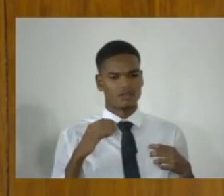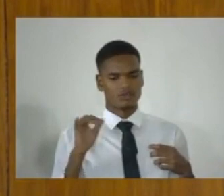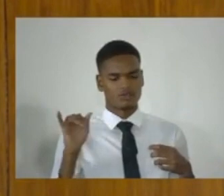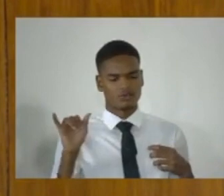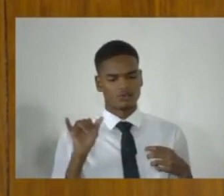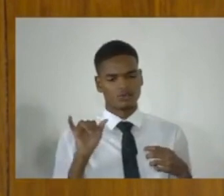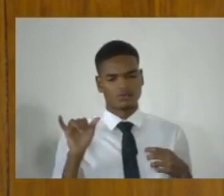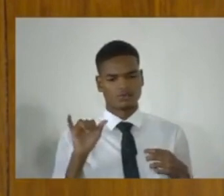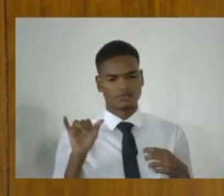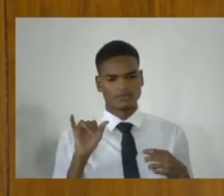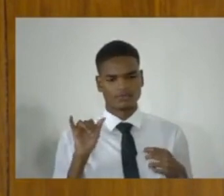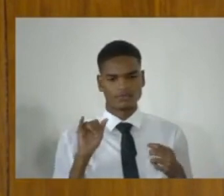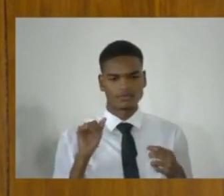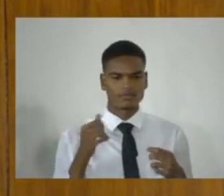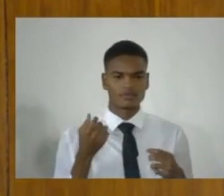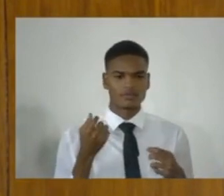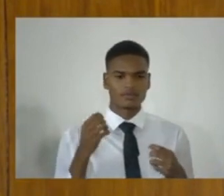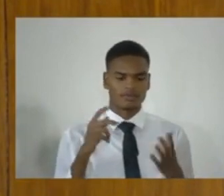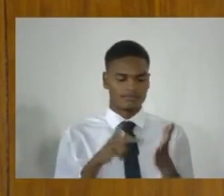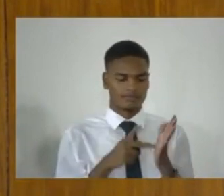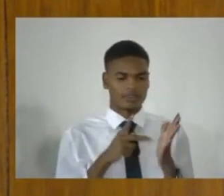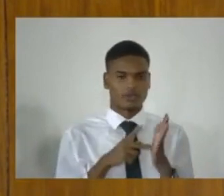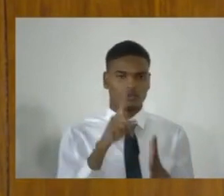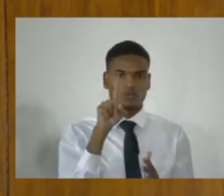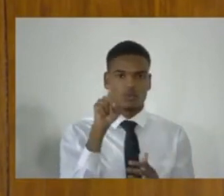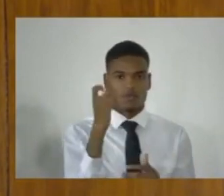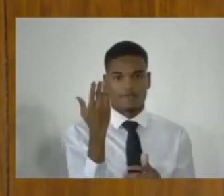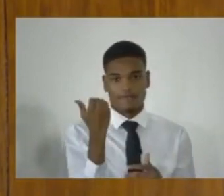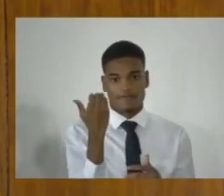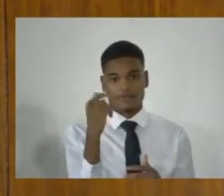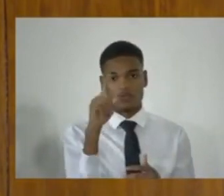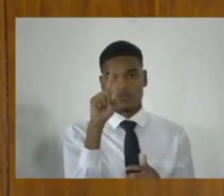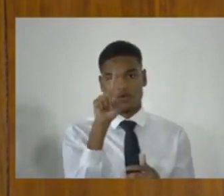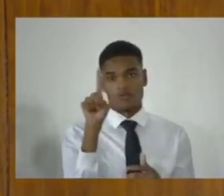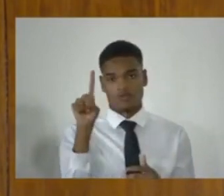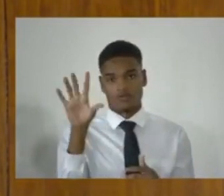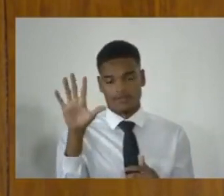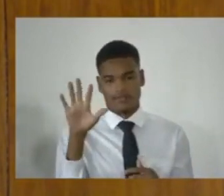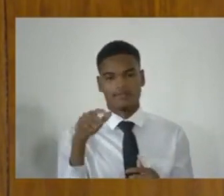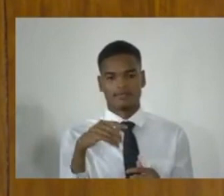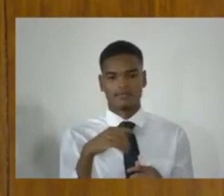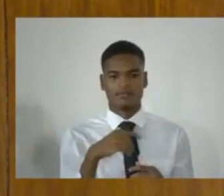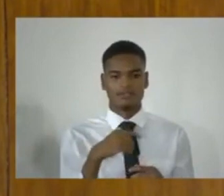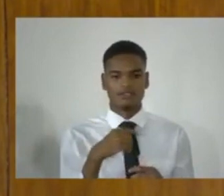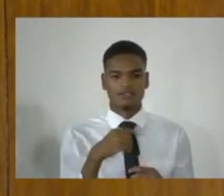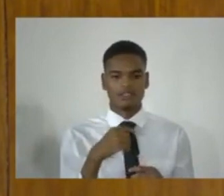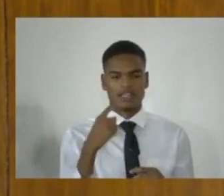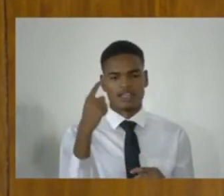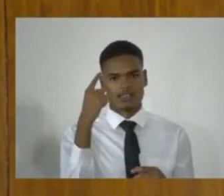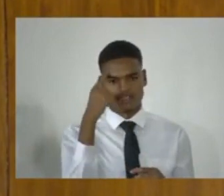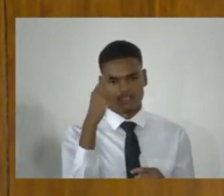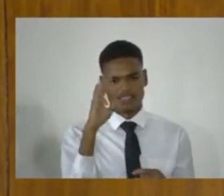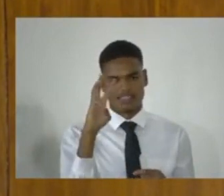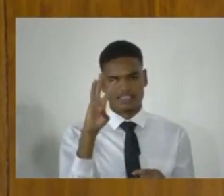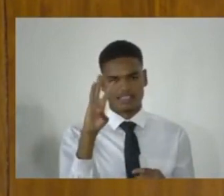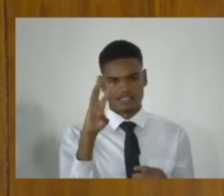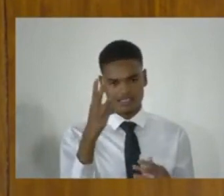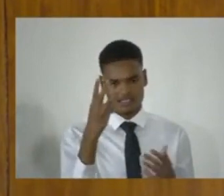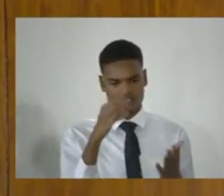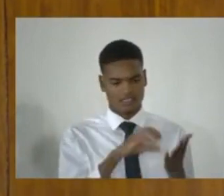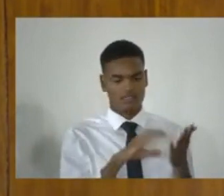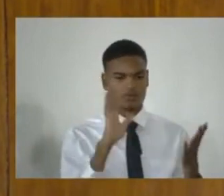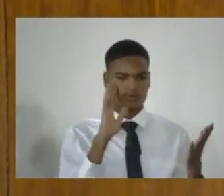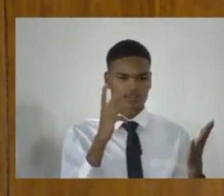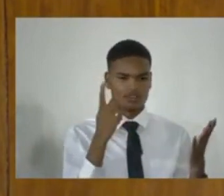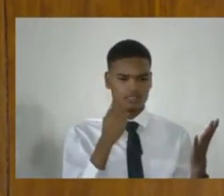on page 115 in the, I think it is the sixth schedule, that